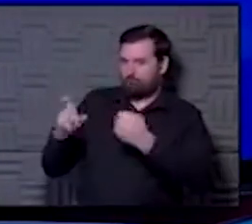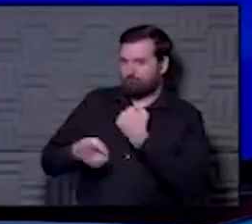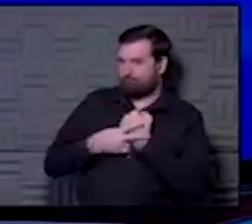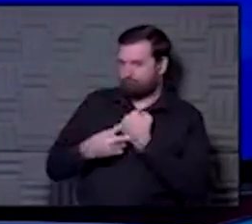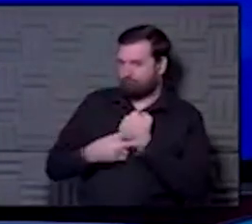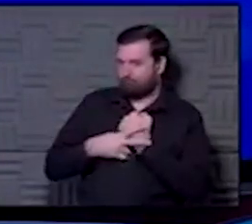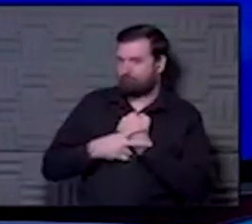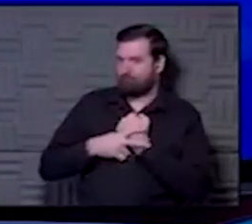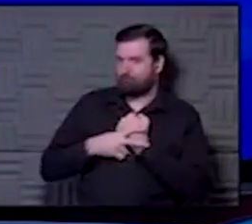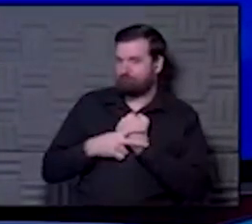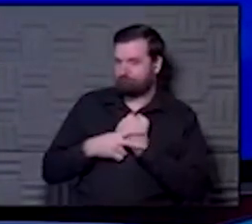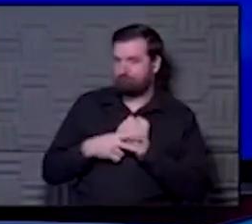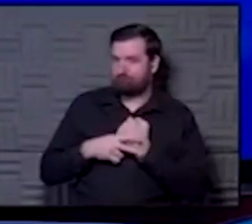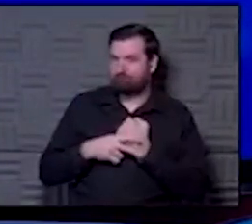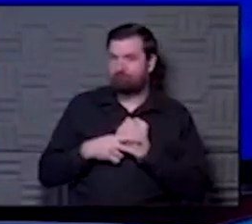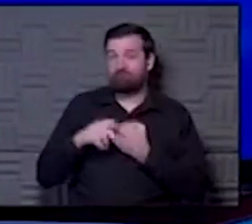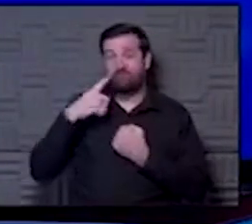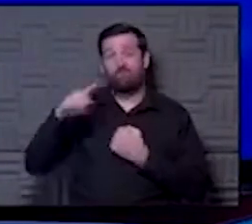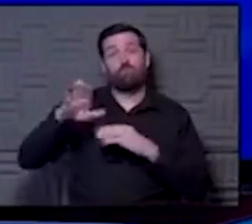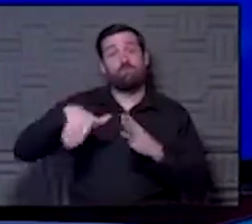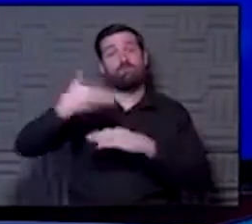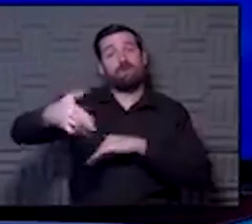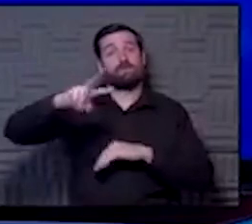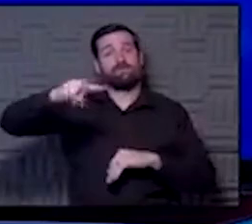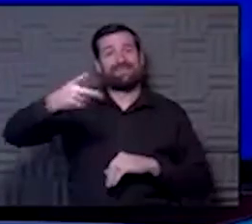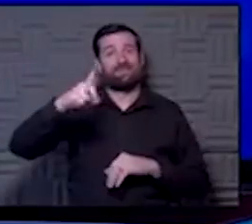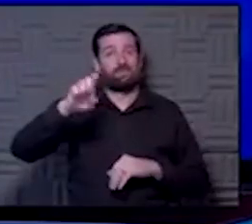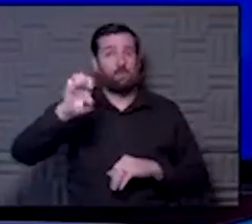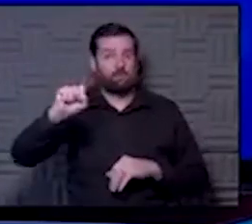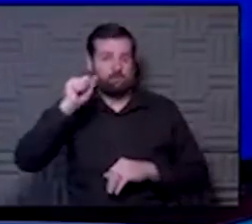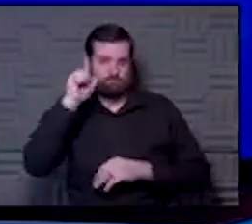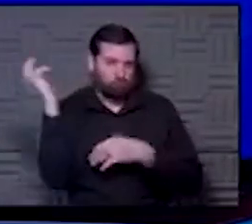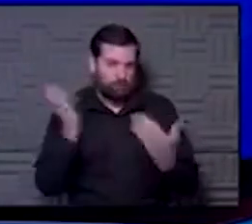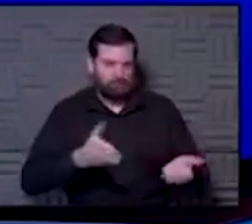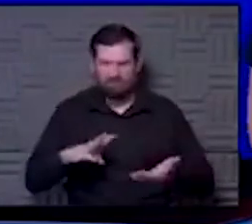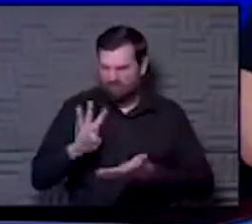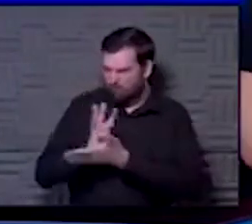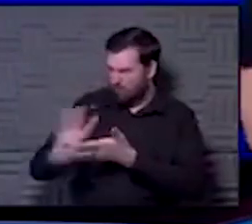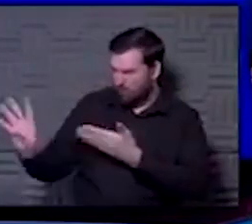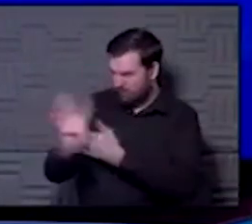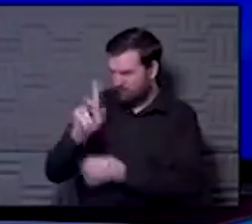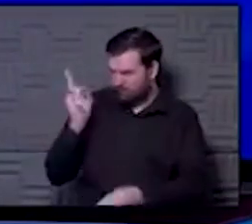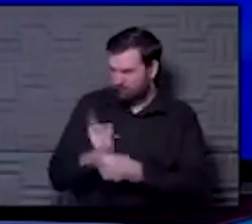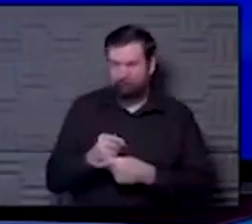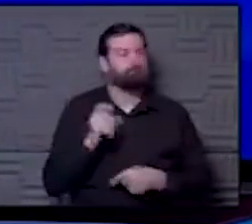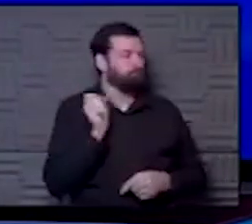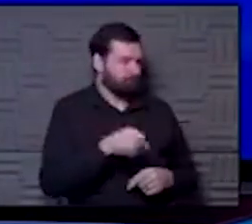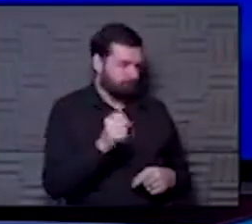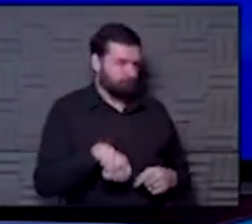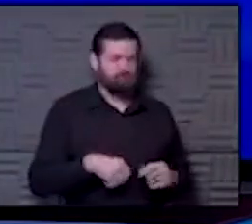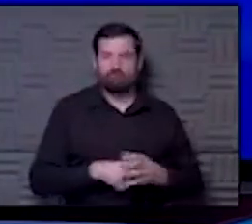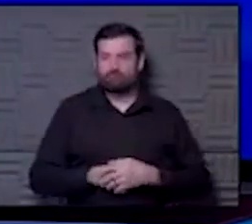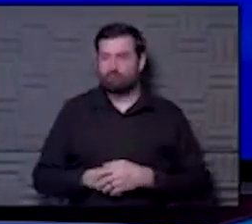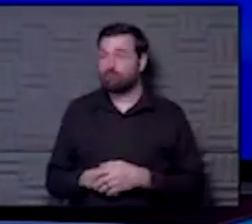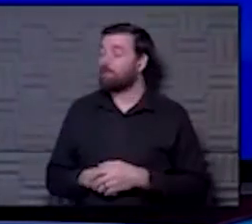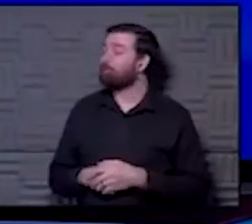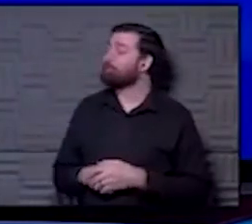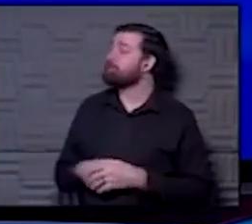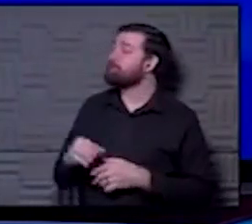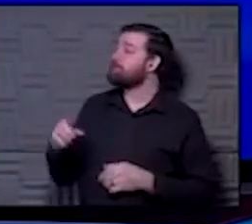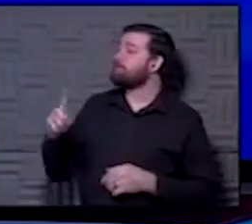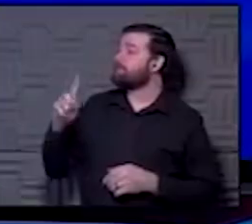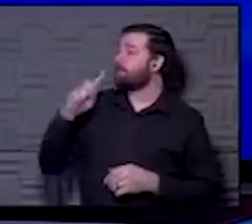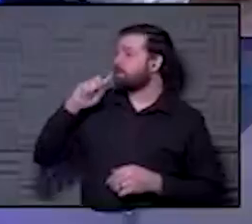and bring it with you for your next, your second dose. Thank you. And that's four weeks away from now. That is correct. right, there you go. Yep. And I think we